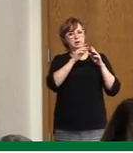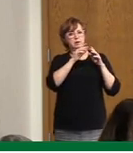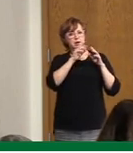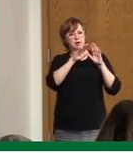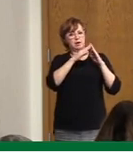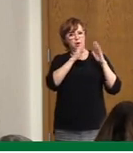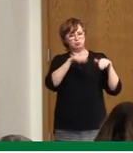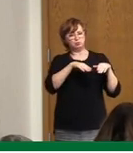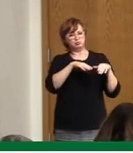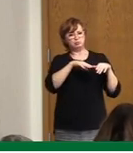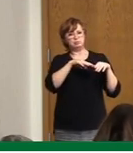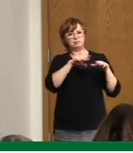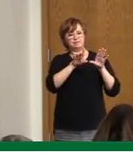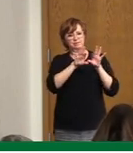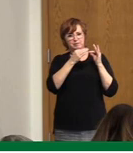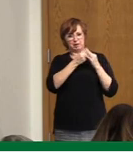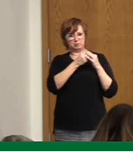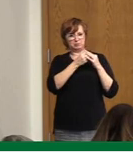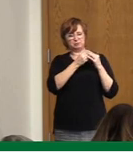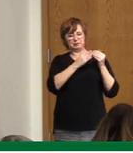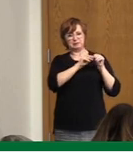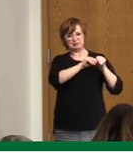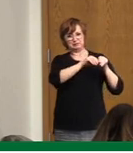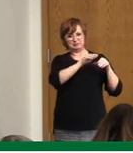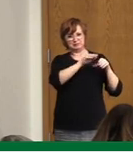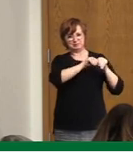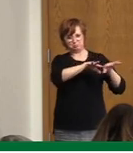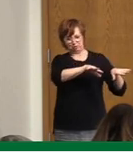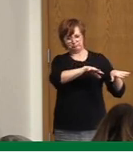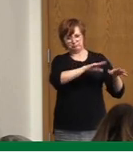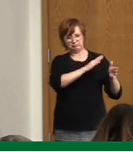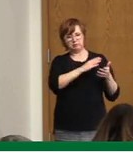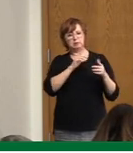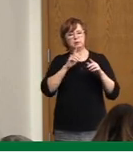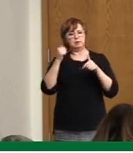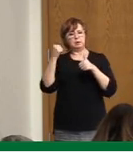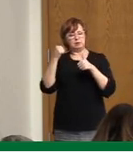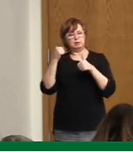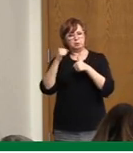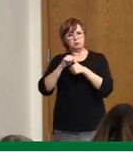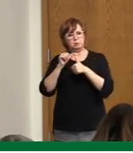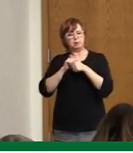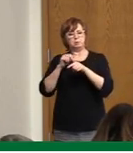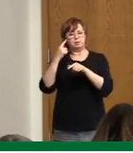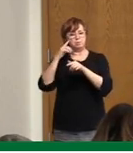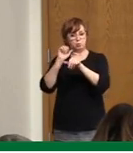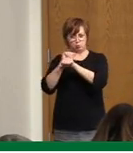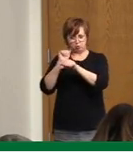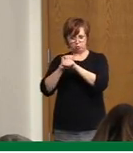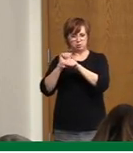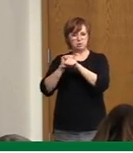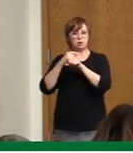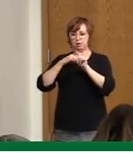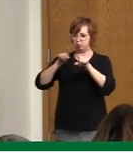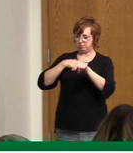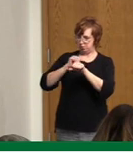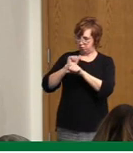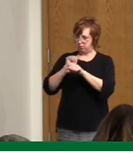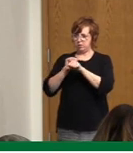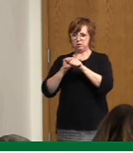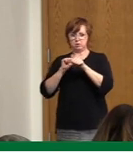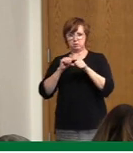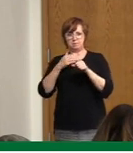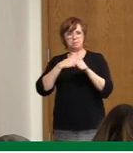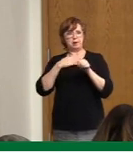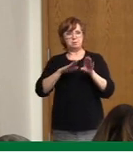a caution for all of us to revisit how we go to work, how we behave at work, and, you know, how to keep our case numbers and